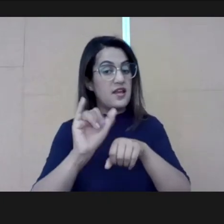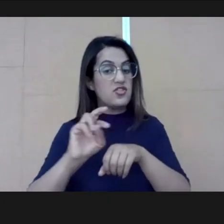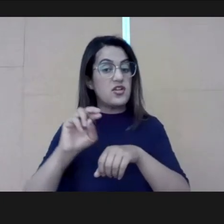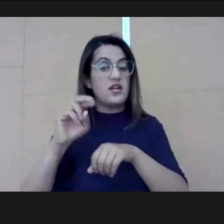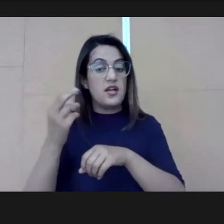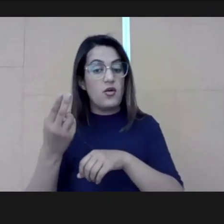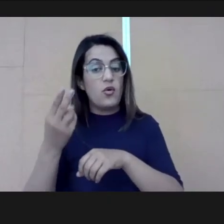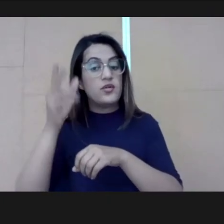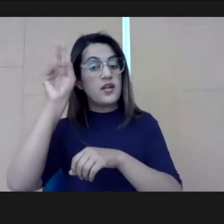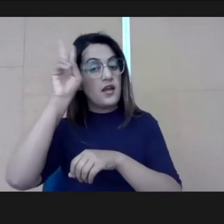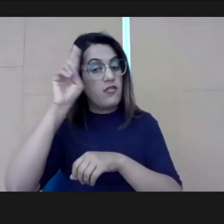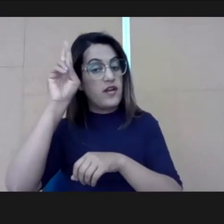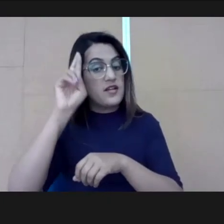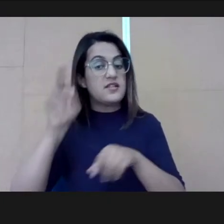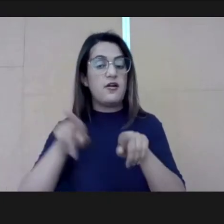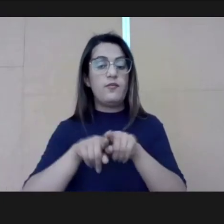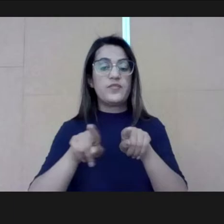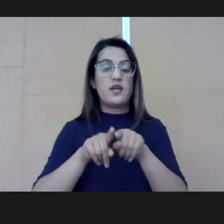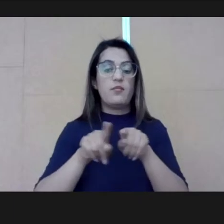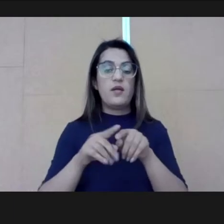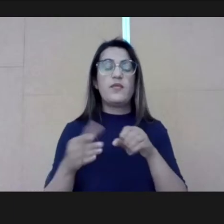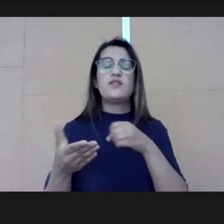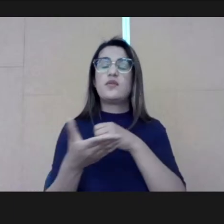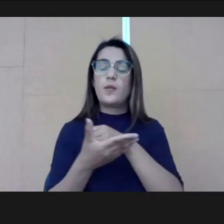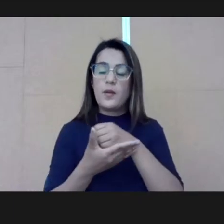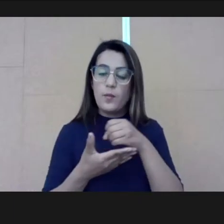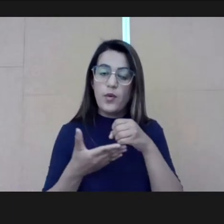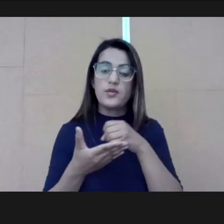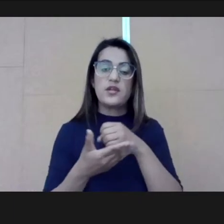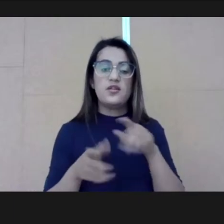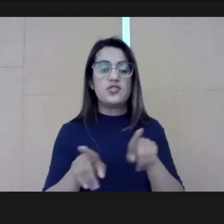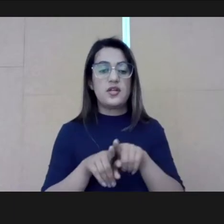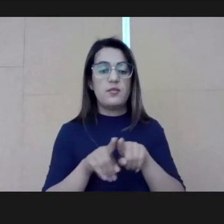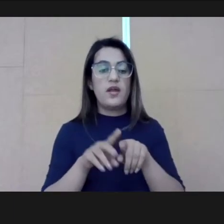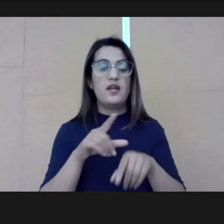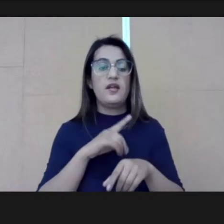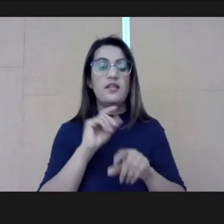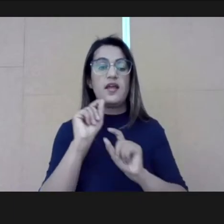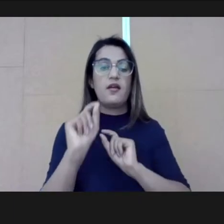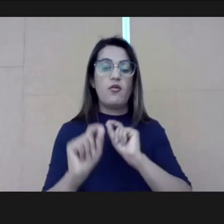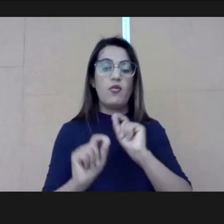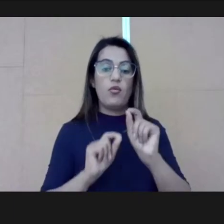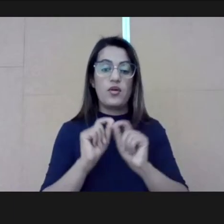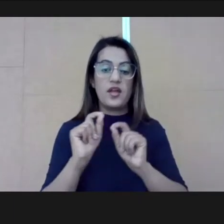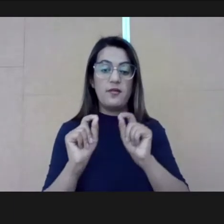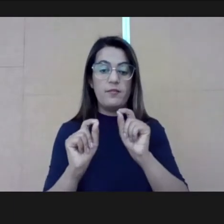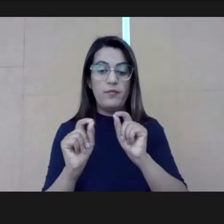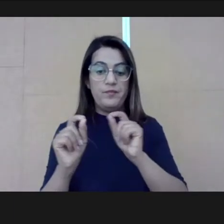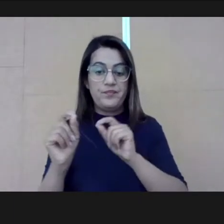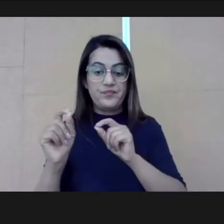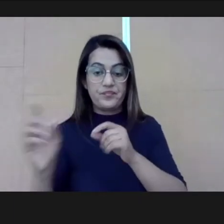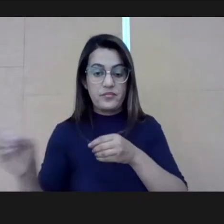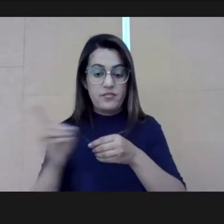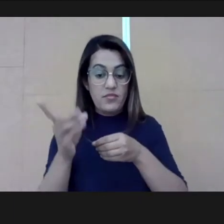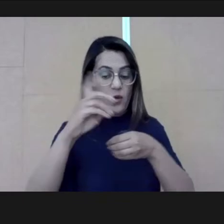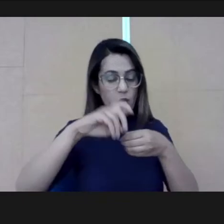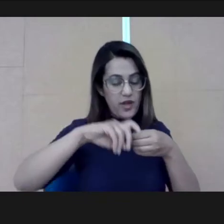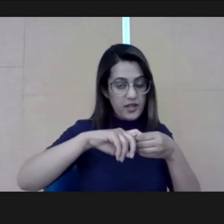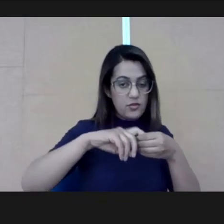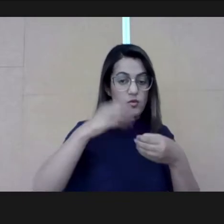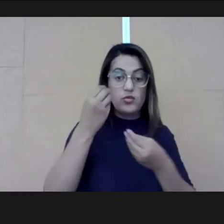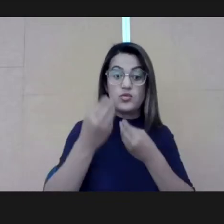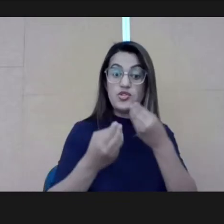and strategies that we adopt, but they are also very important to have their